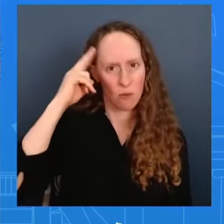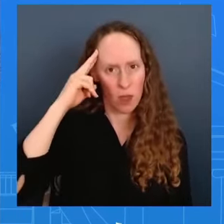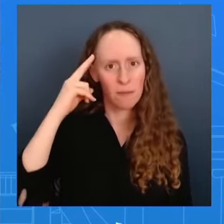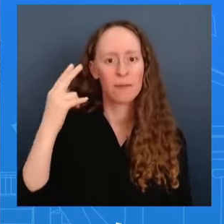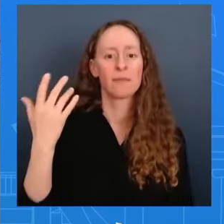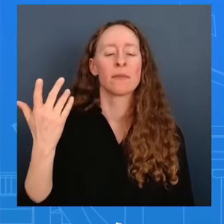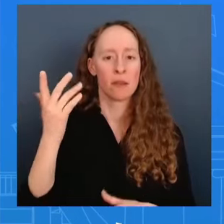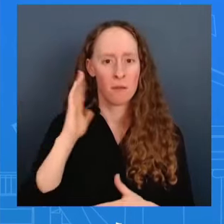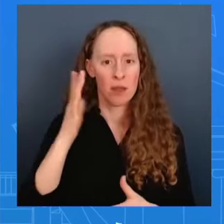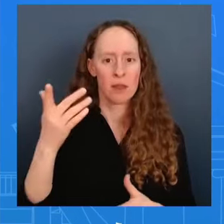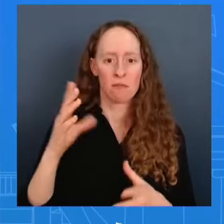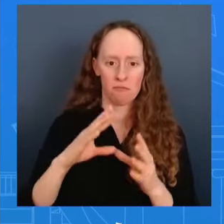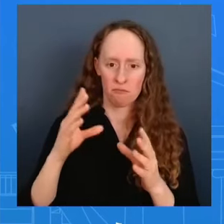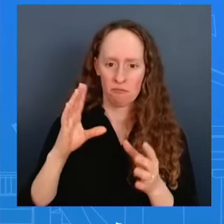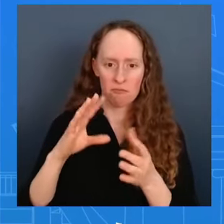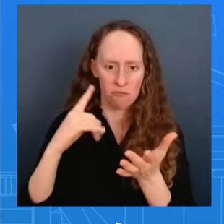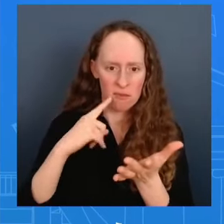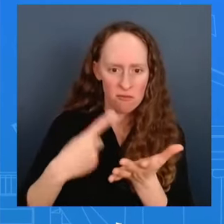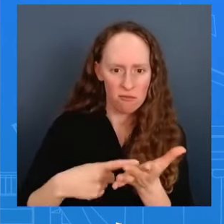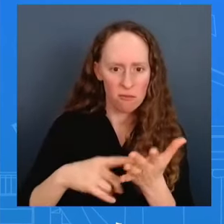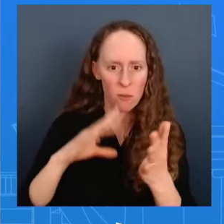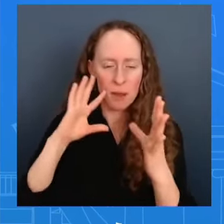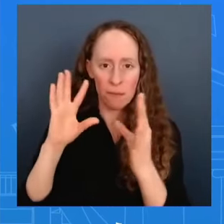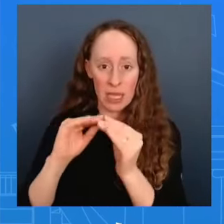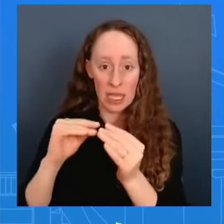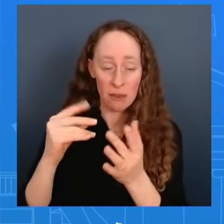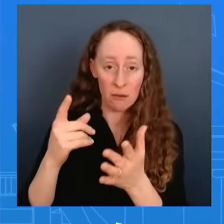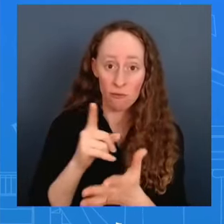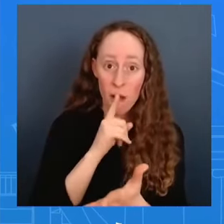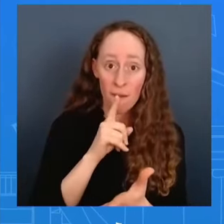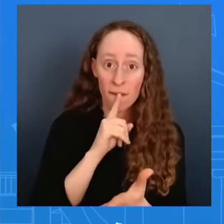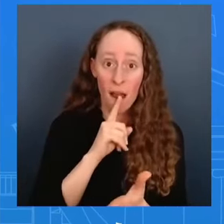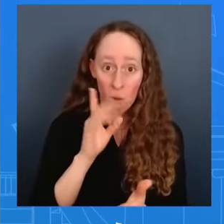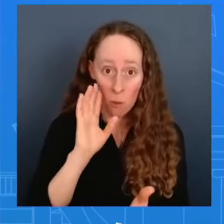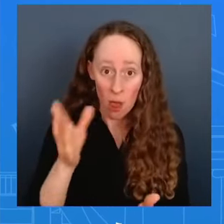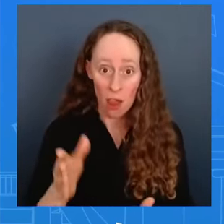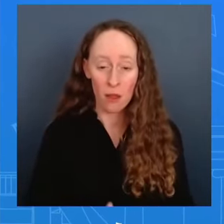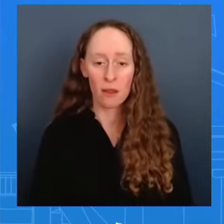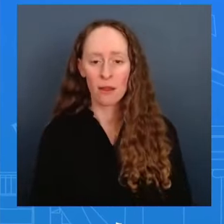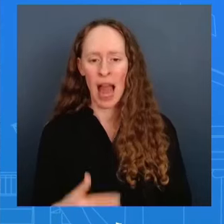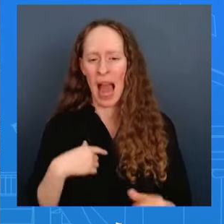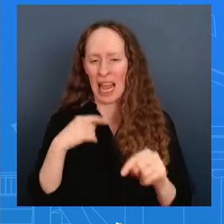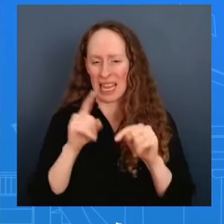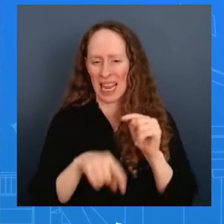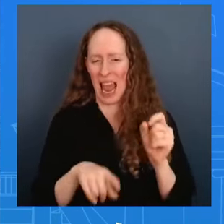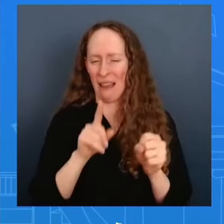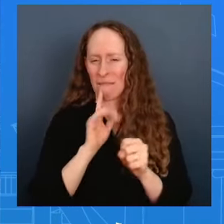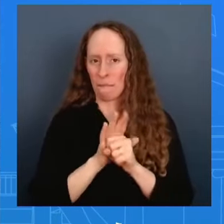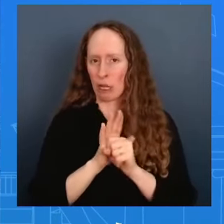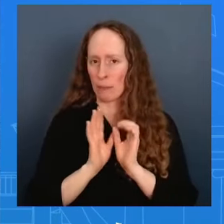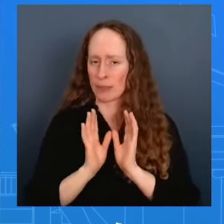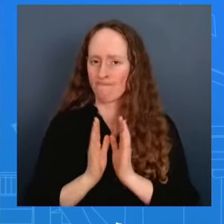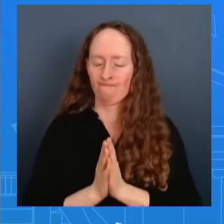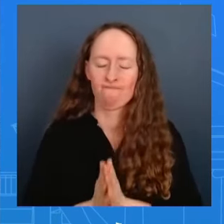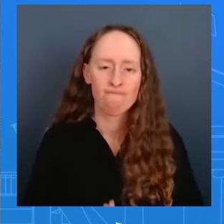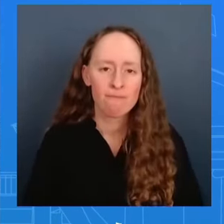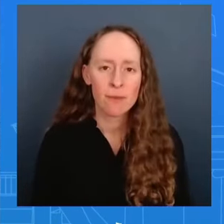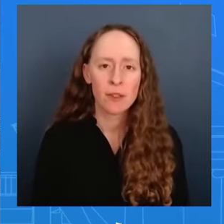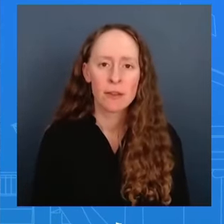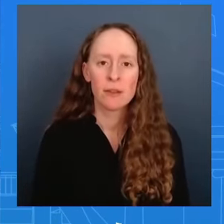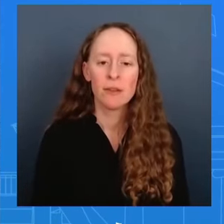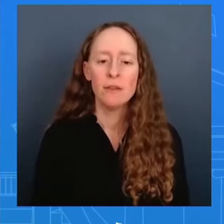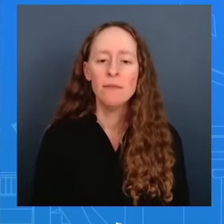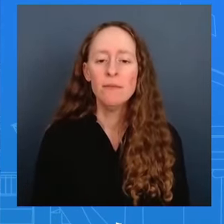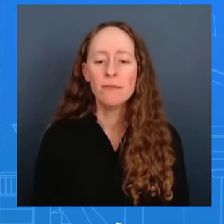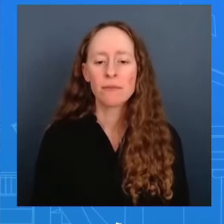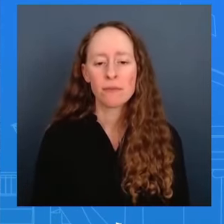travel i can't confirm that at this time okay okay uh picking up on your last answer um that you don't believe